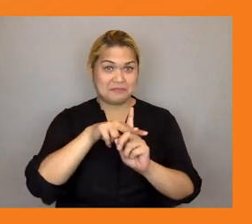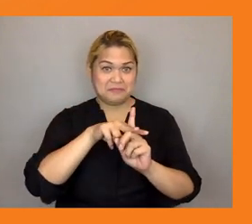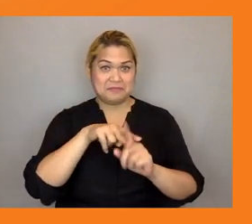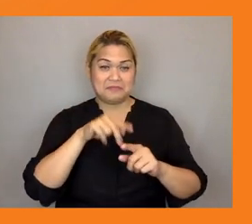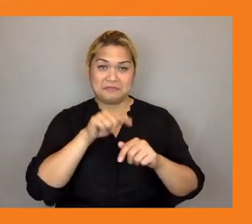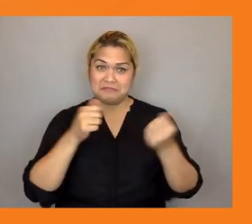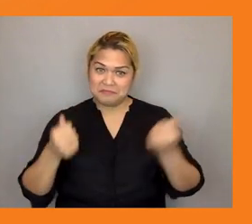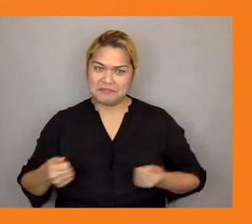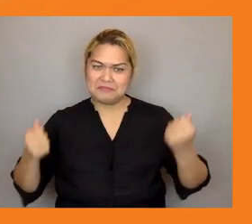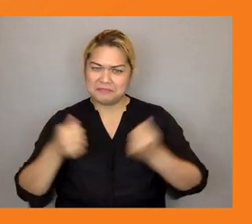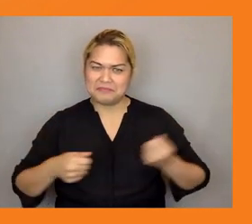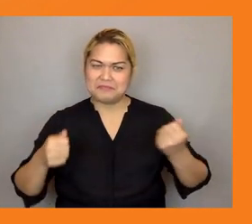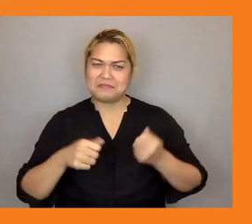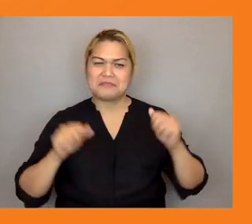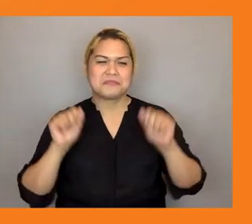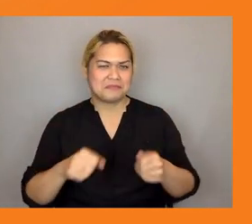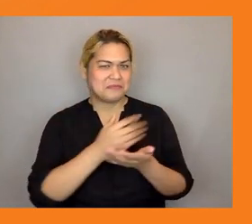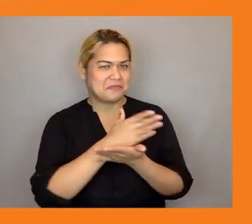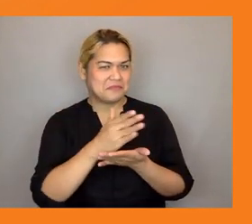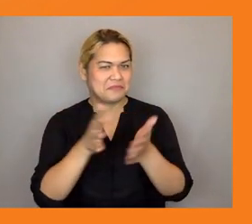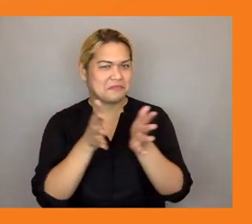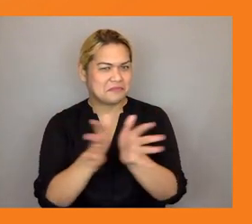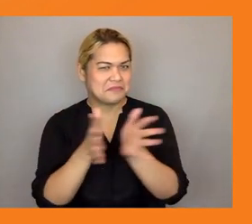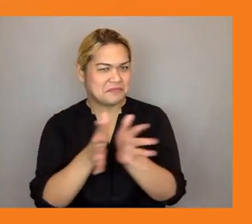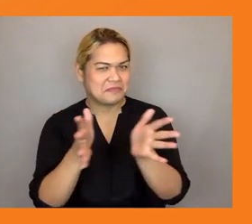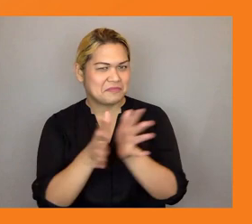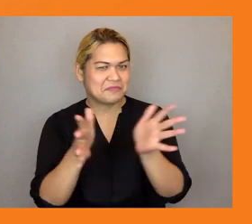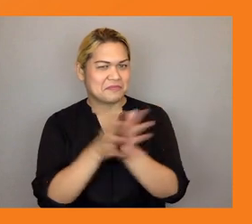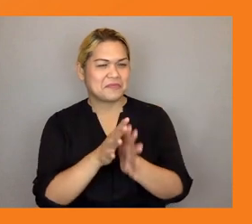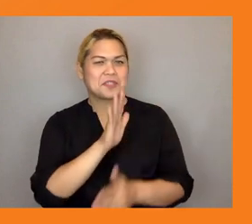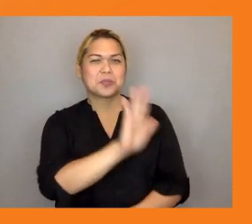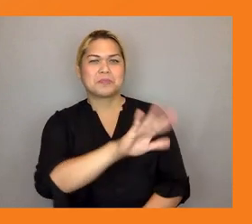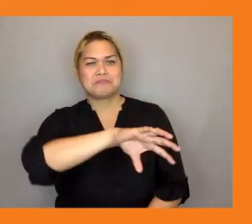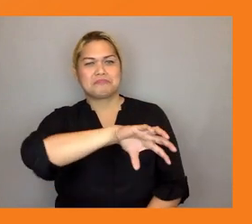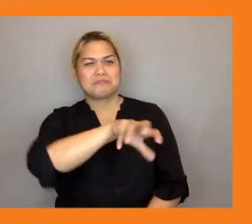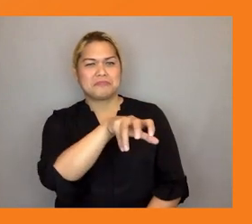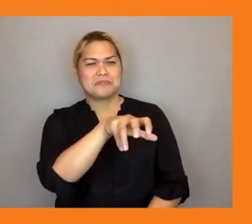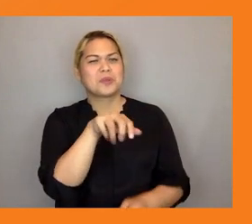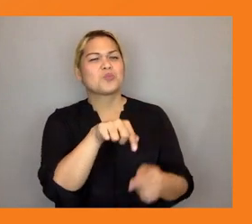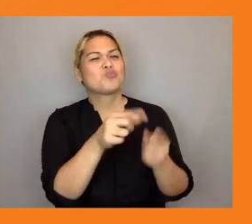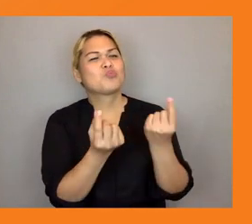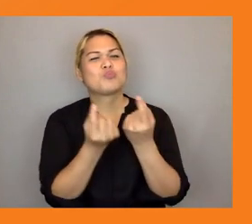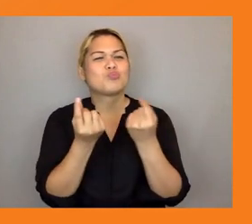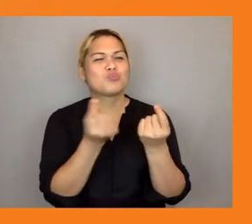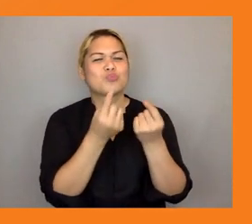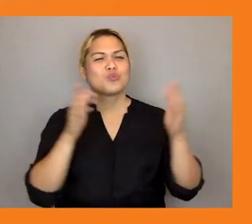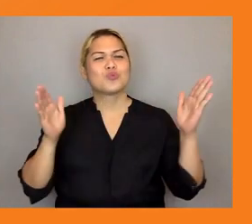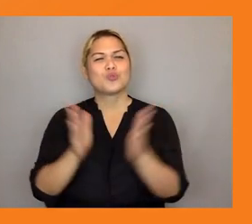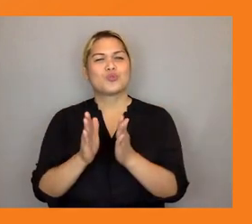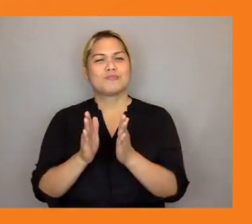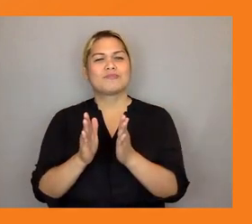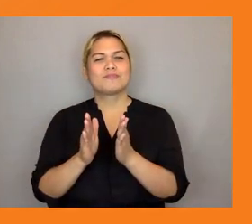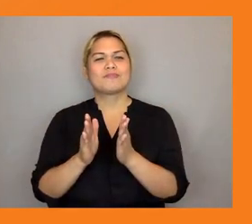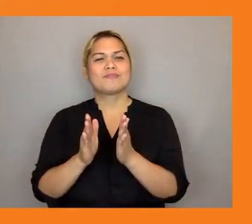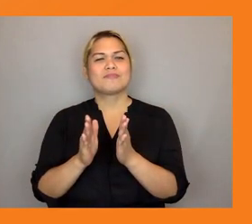ilo's work in the region about how these kinds of courses can be developed for um developing